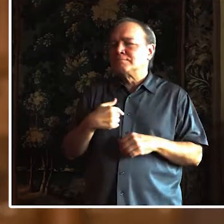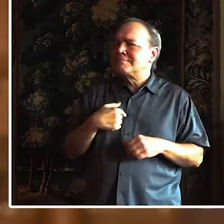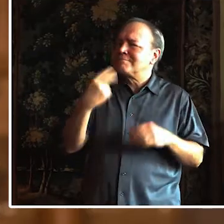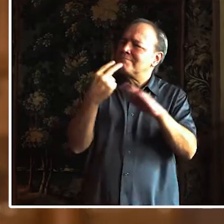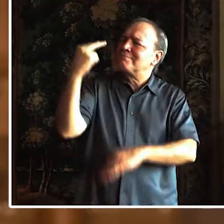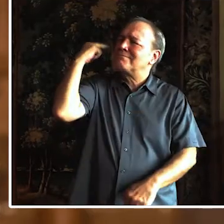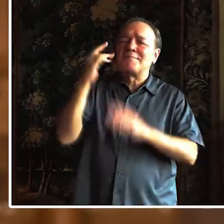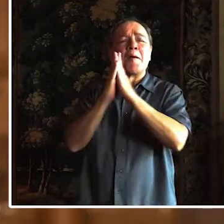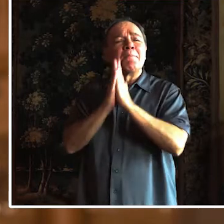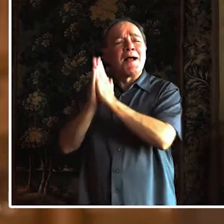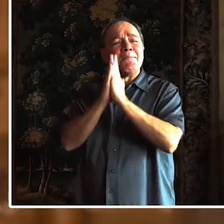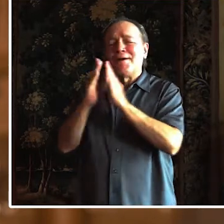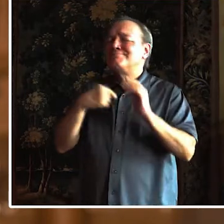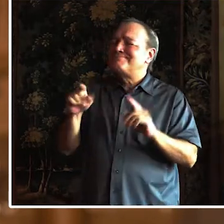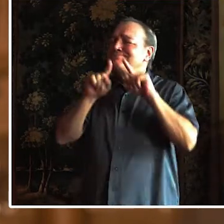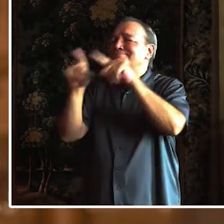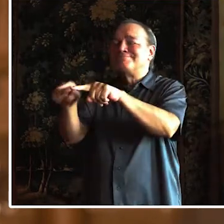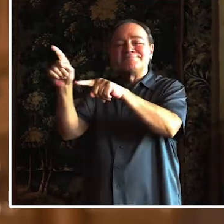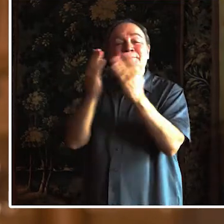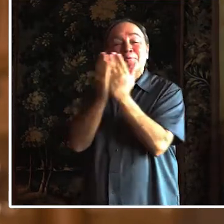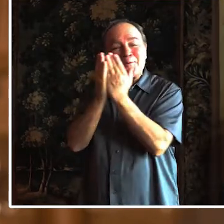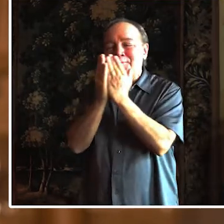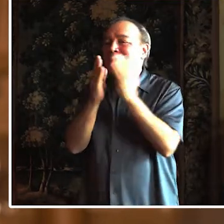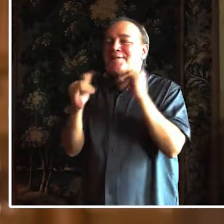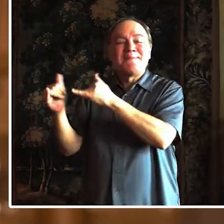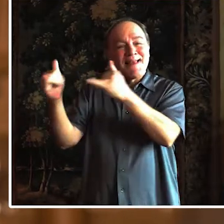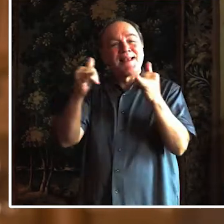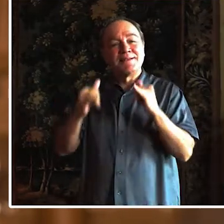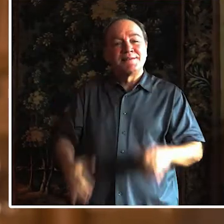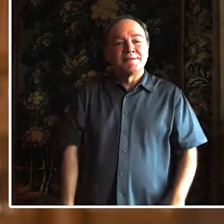in Myanmar. I used to go to school and play.